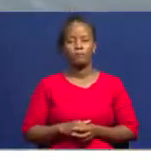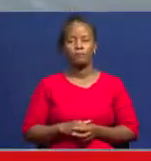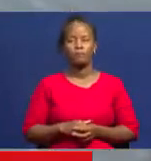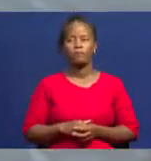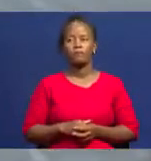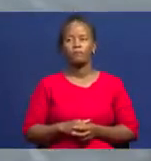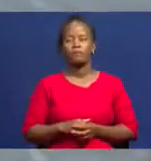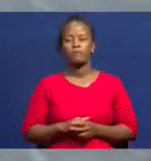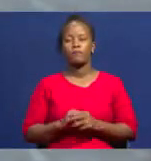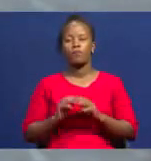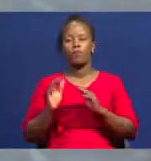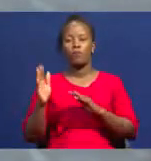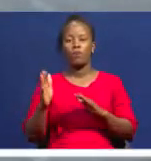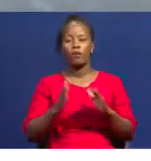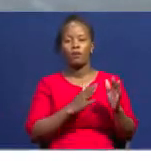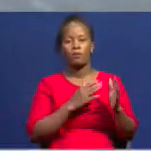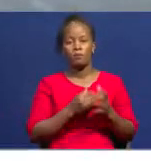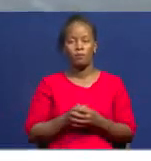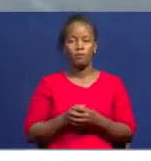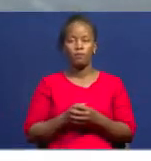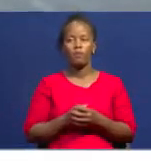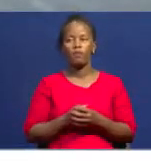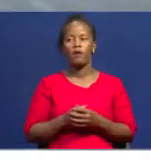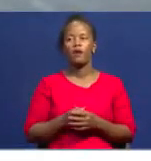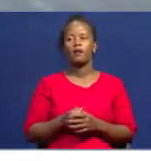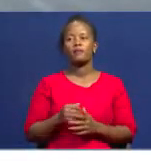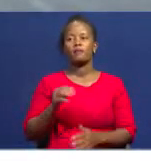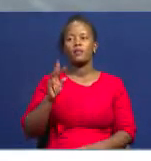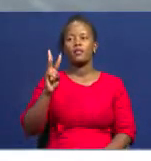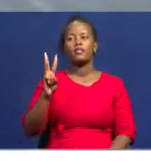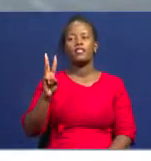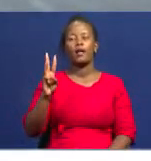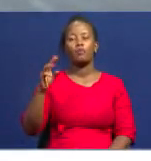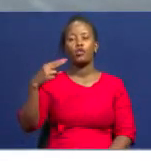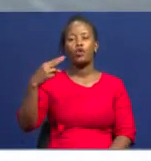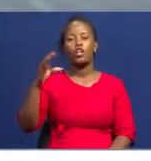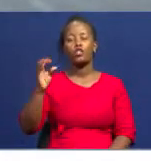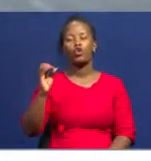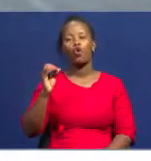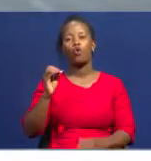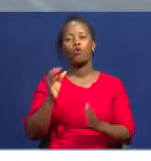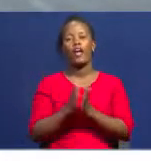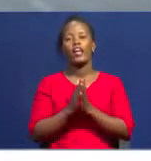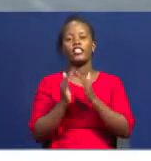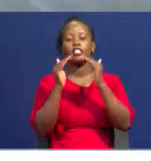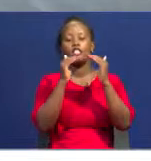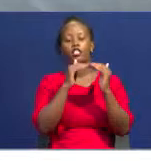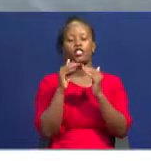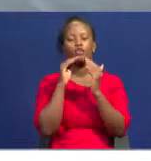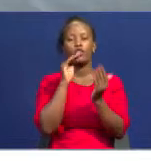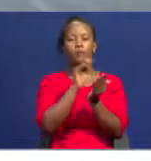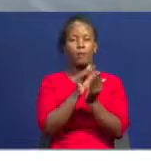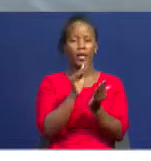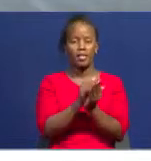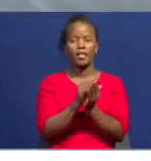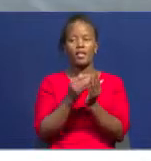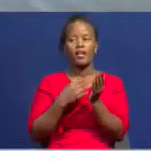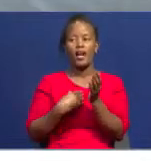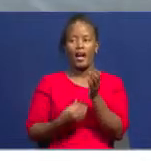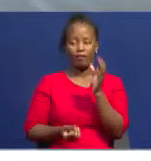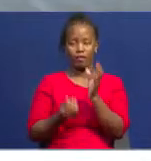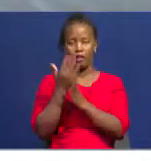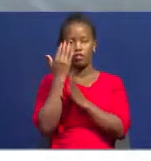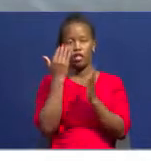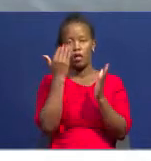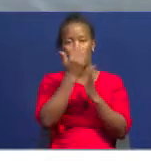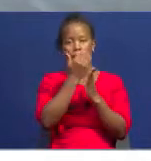Meanwhile, the World Food Programme in partnership with Equity Bank have ruled out an initiative that seeks to enable World